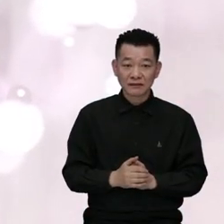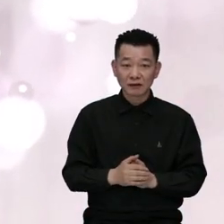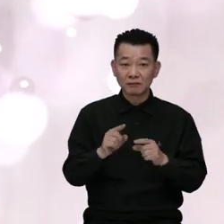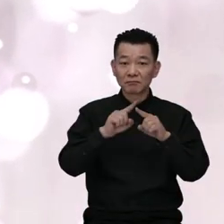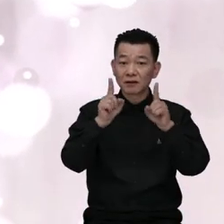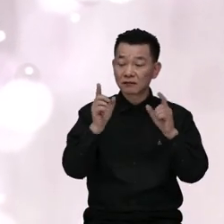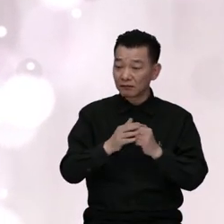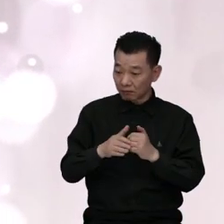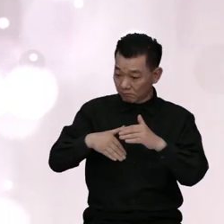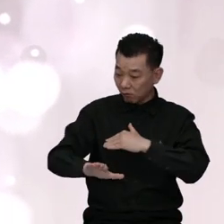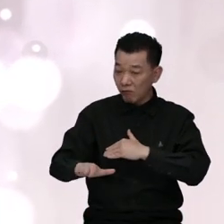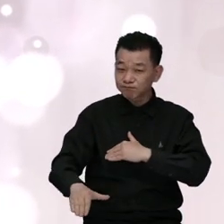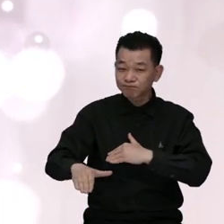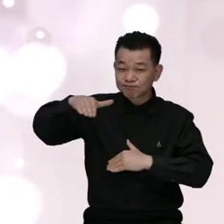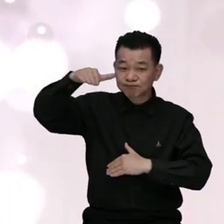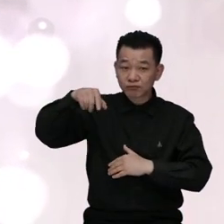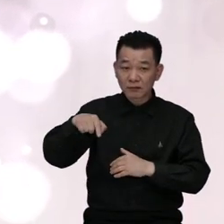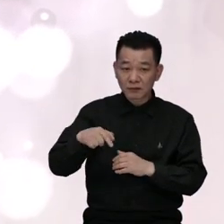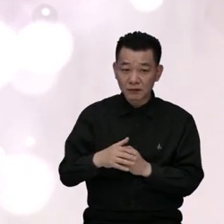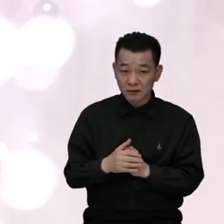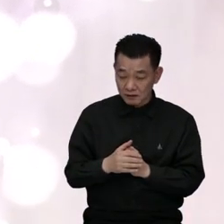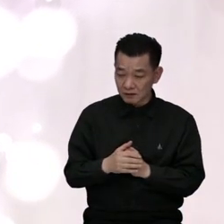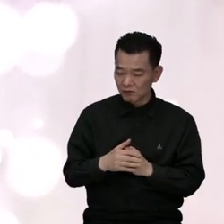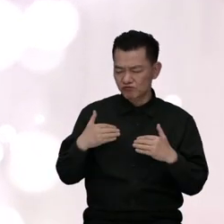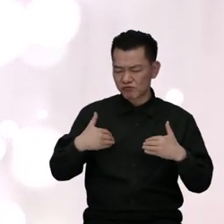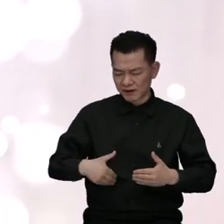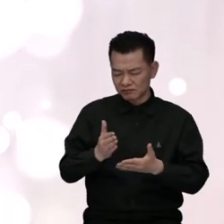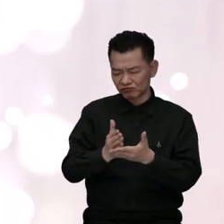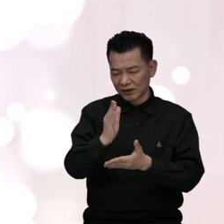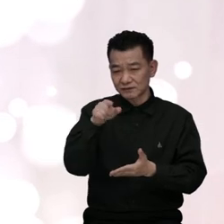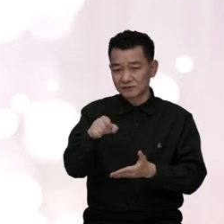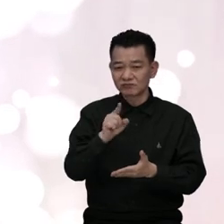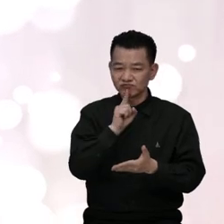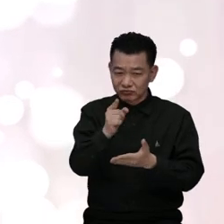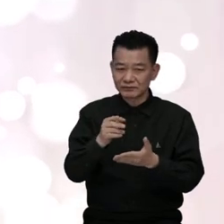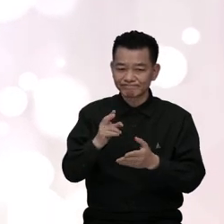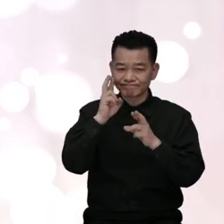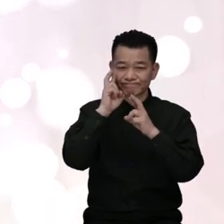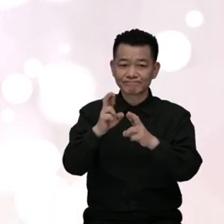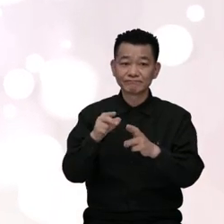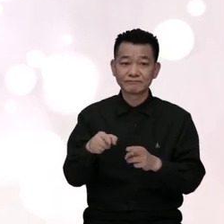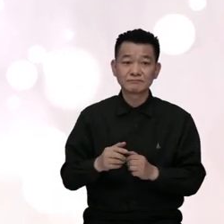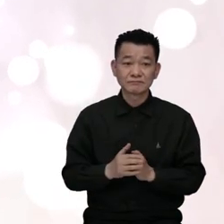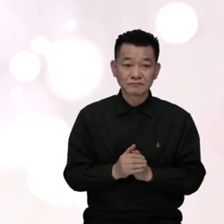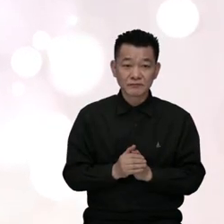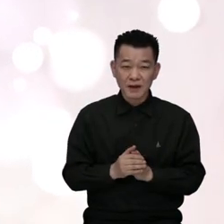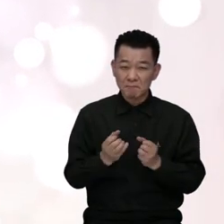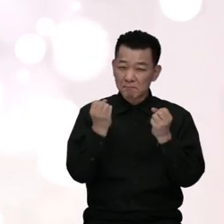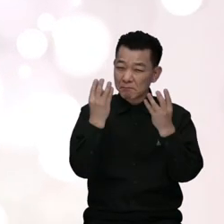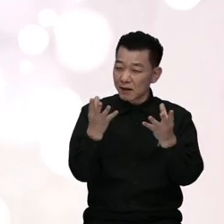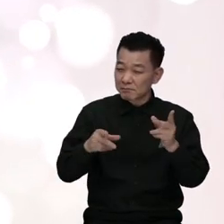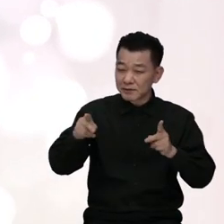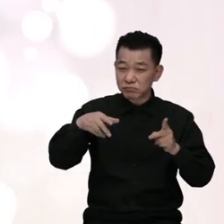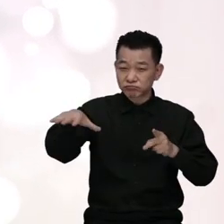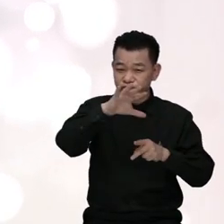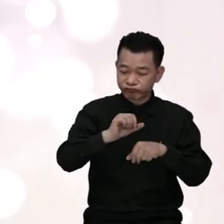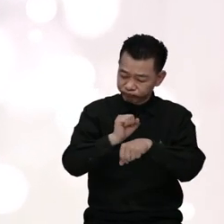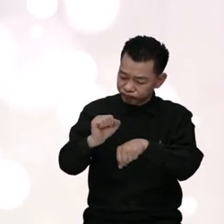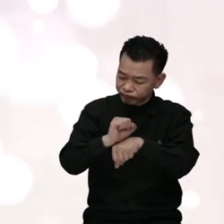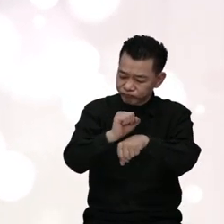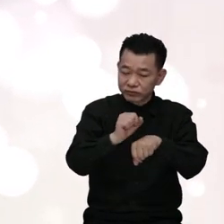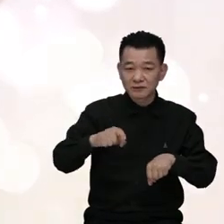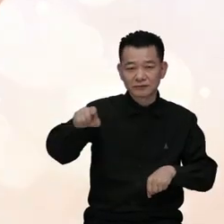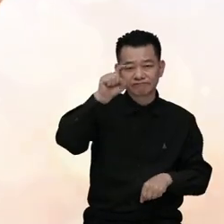However, the effort of many people is required in order to respect the rights that belong to all of us from birth.